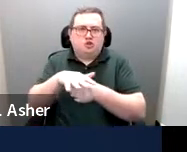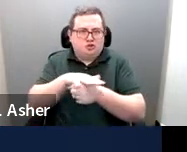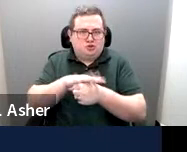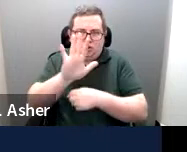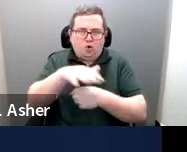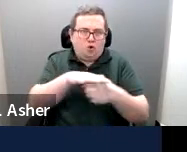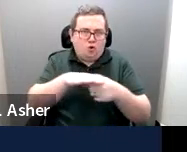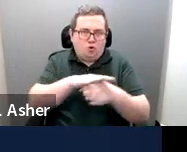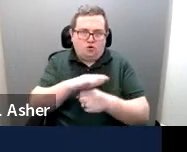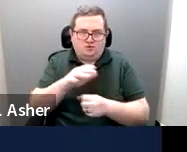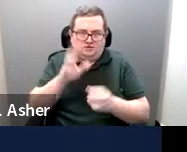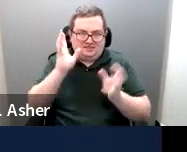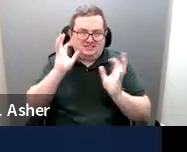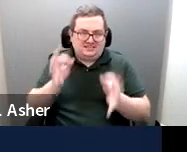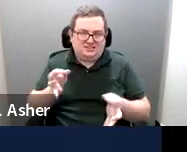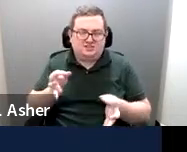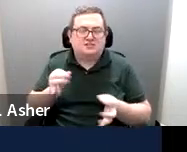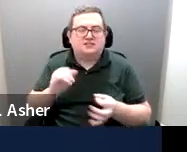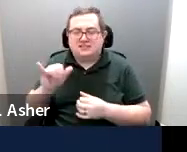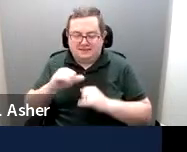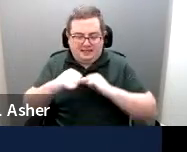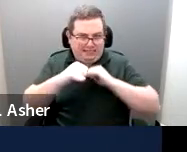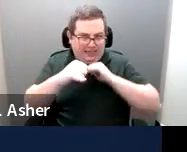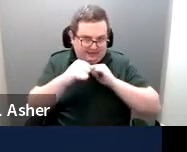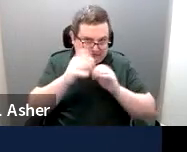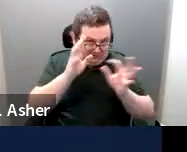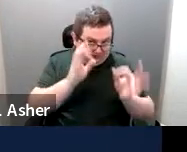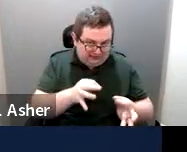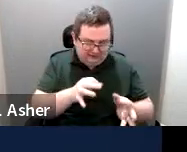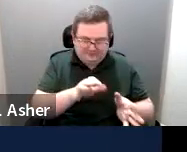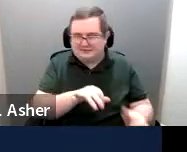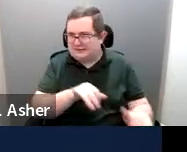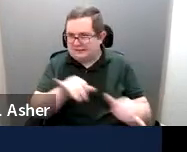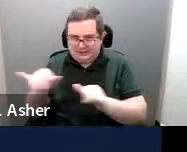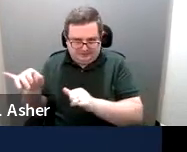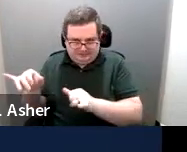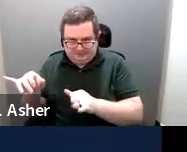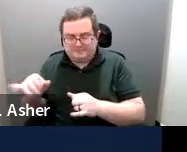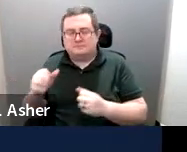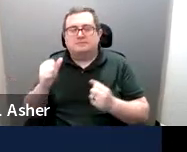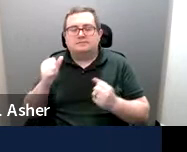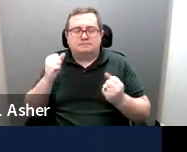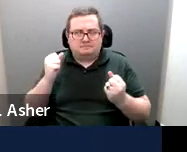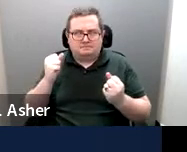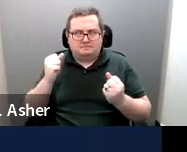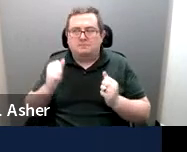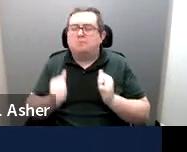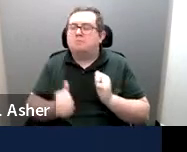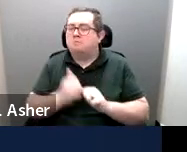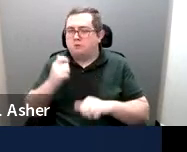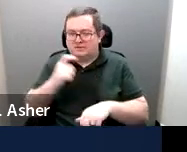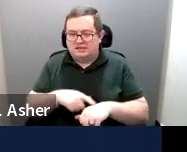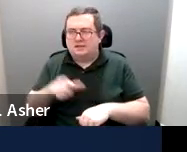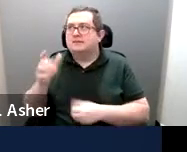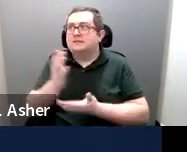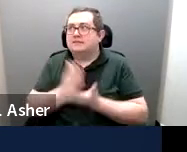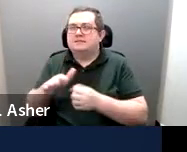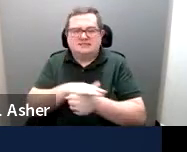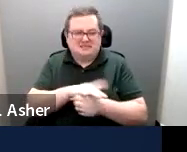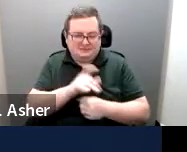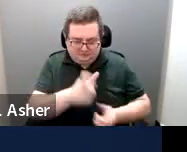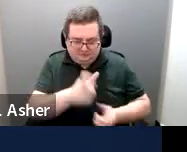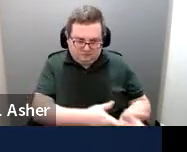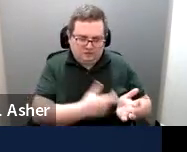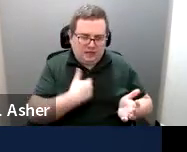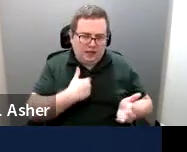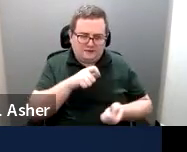as well. Just like the length of it is, is decided. Uh, a lot of times some jurisdictions will say it has to have certain